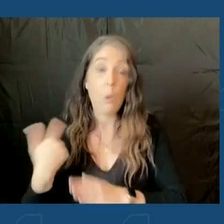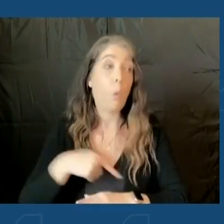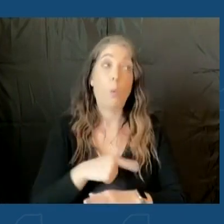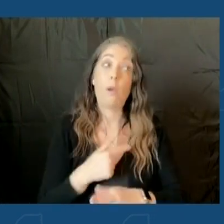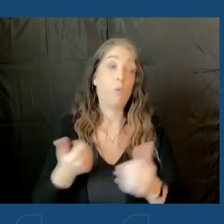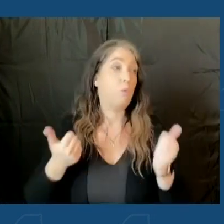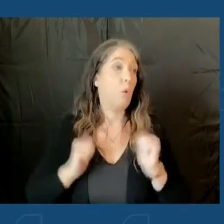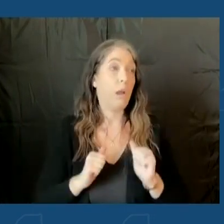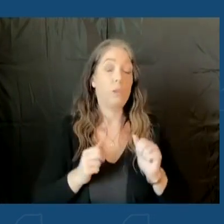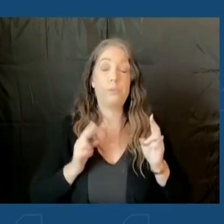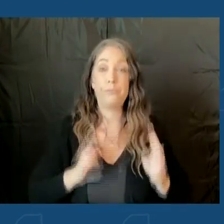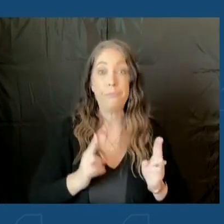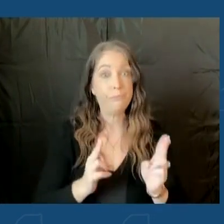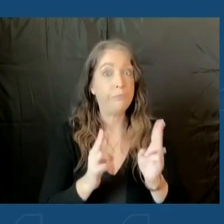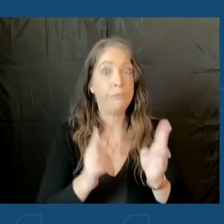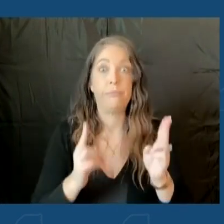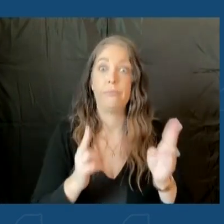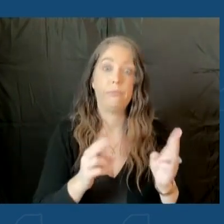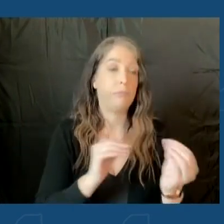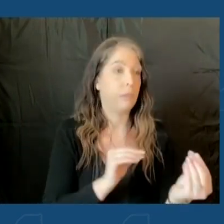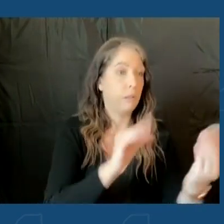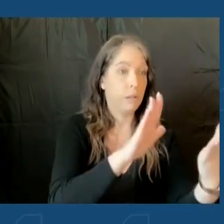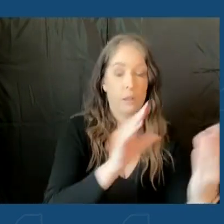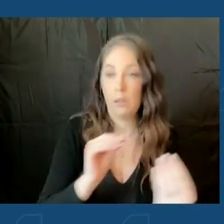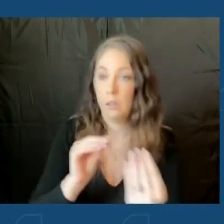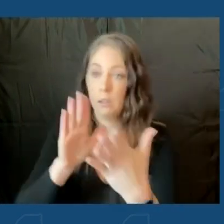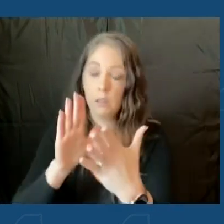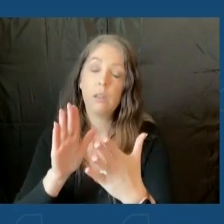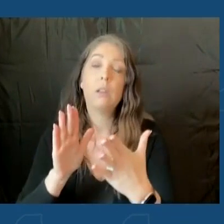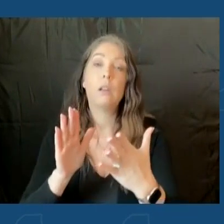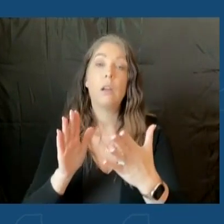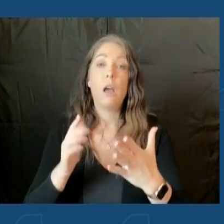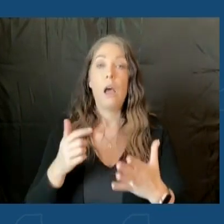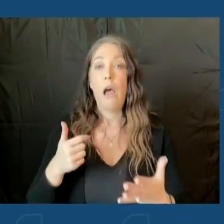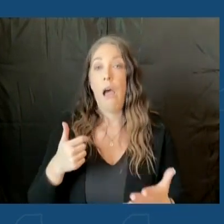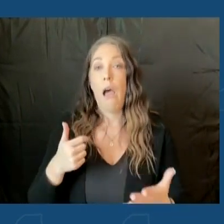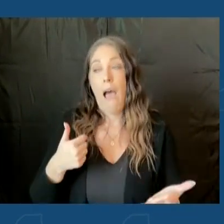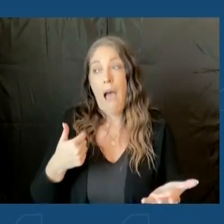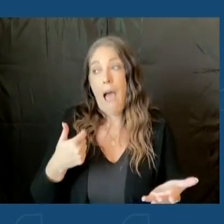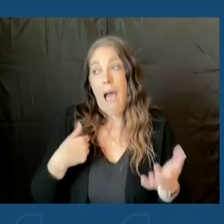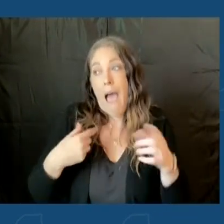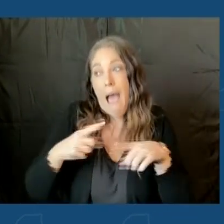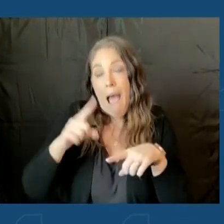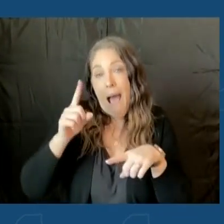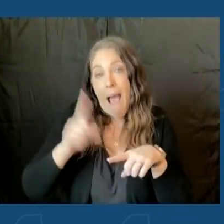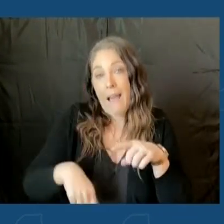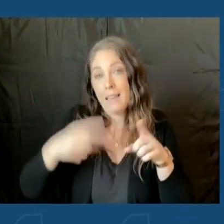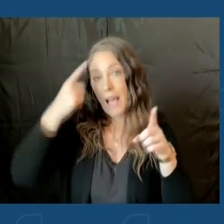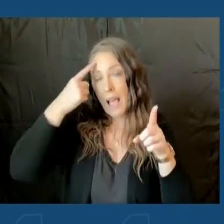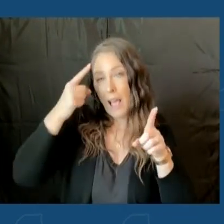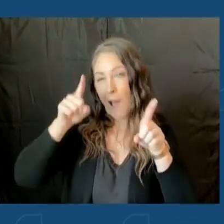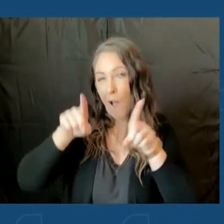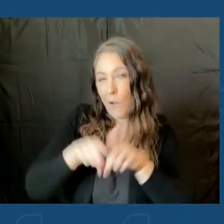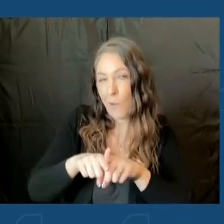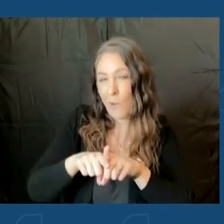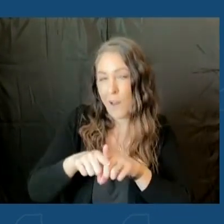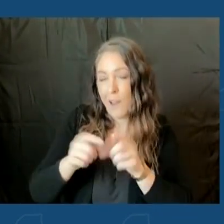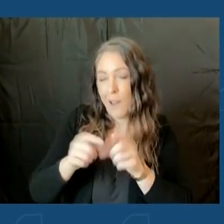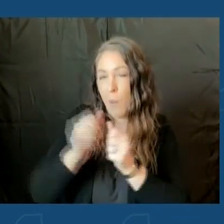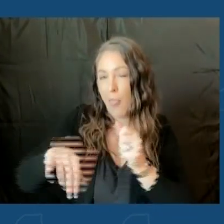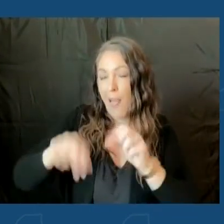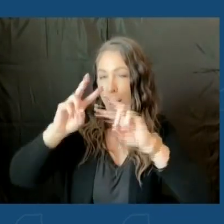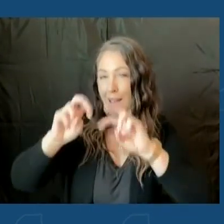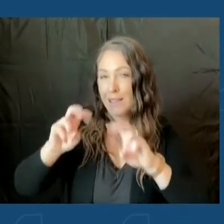to address that. I, I, I just can't agree with the assessment that this